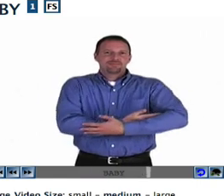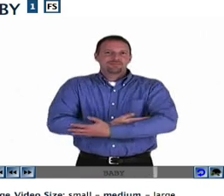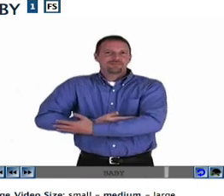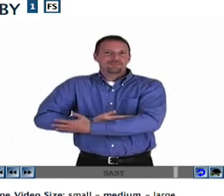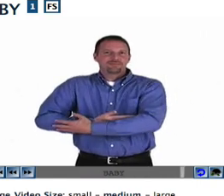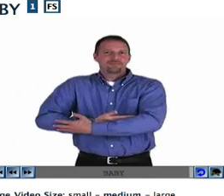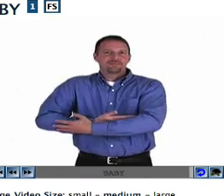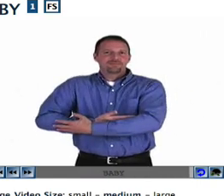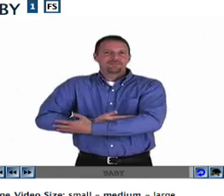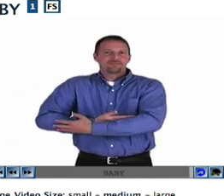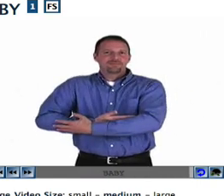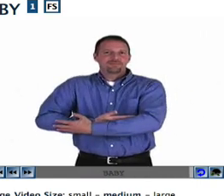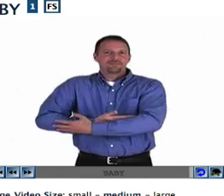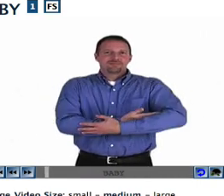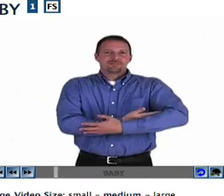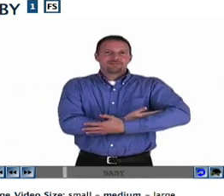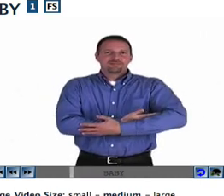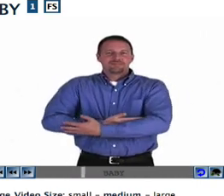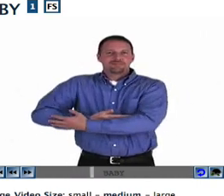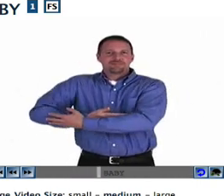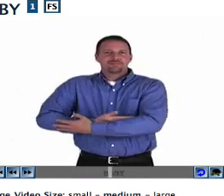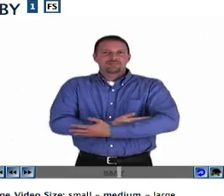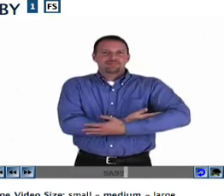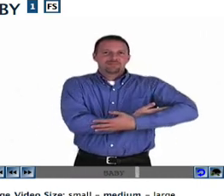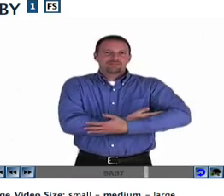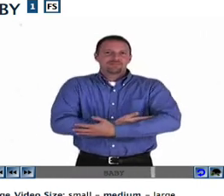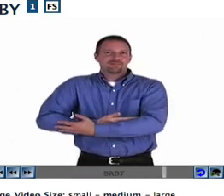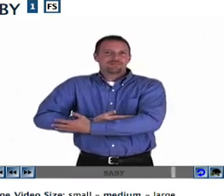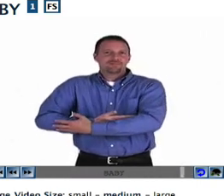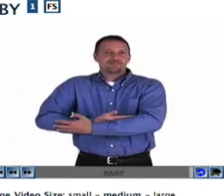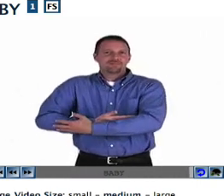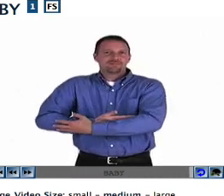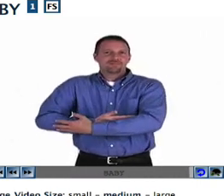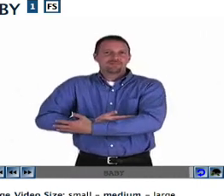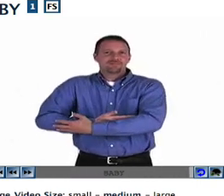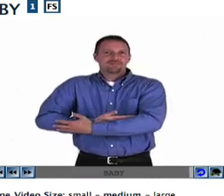at all three user levels, Guest User, Registered User, and Member.